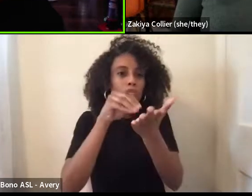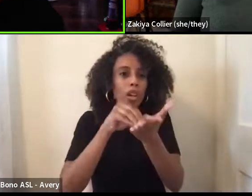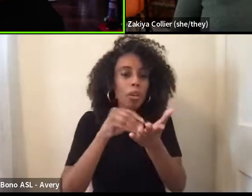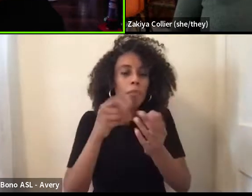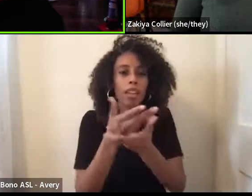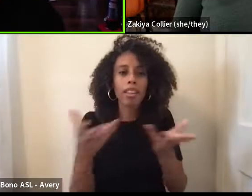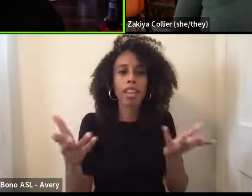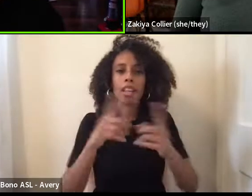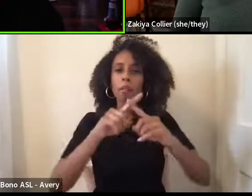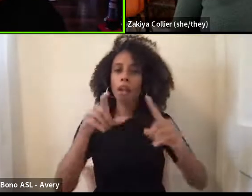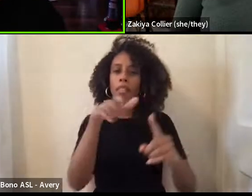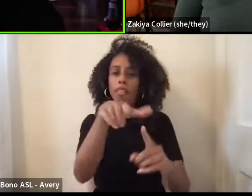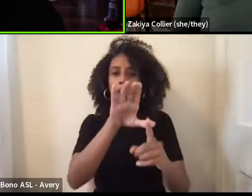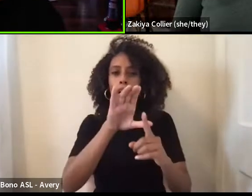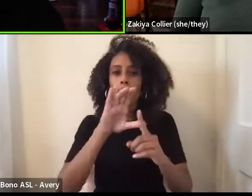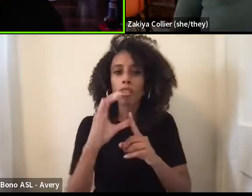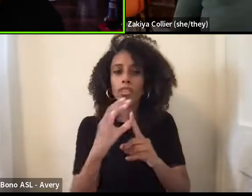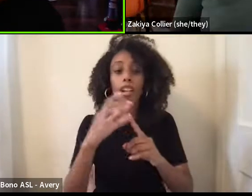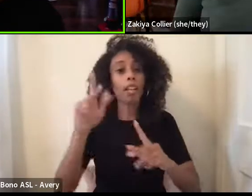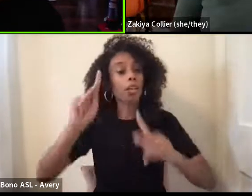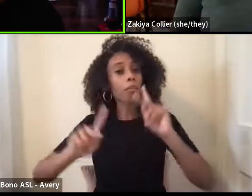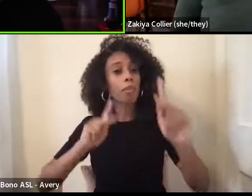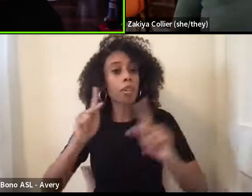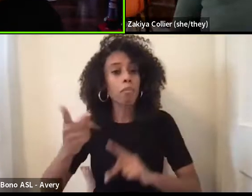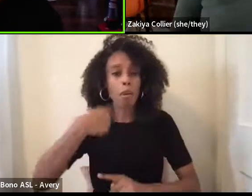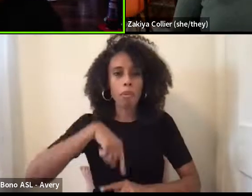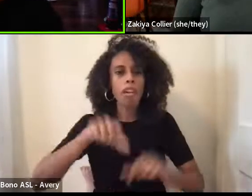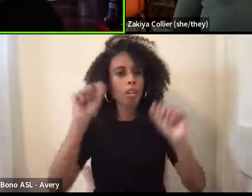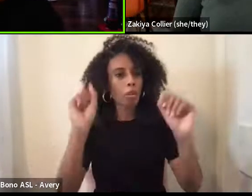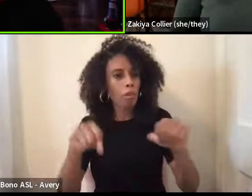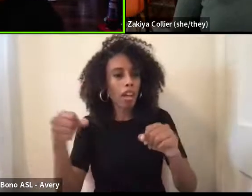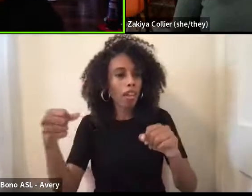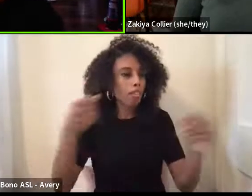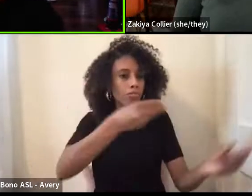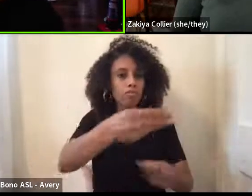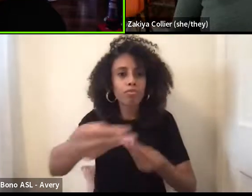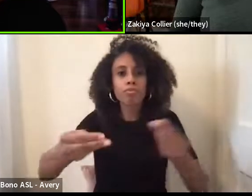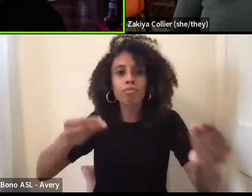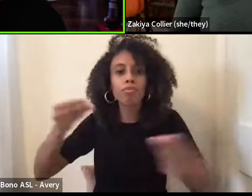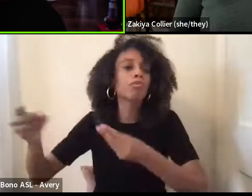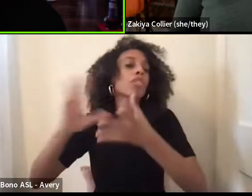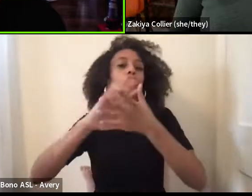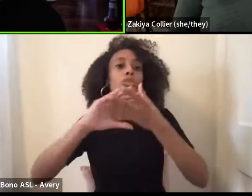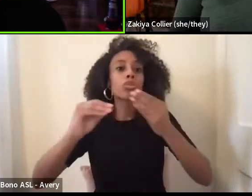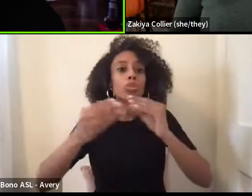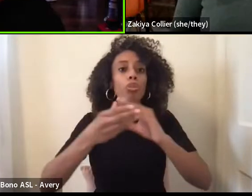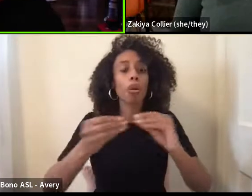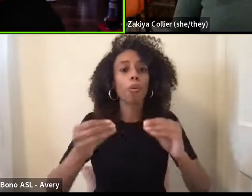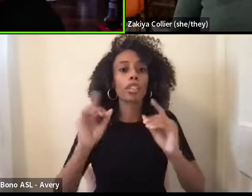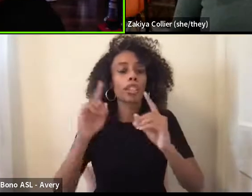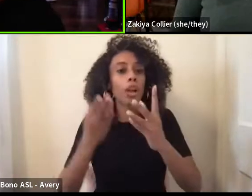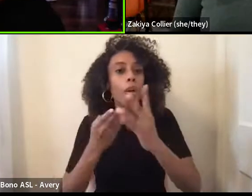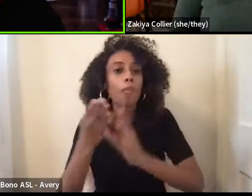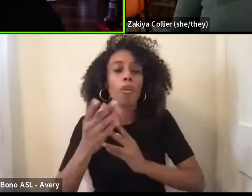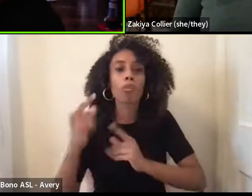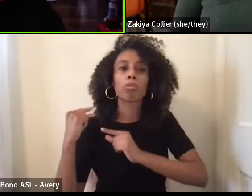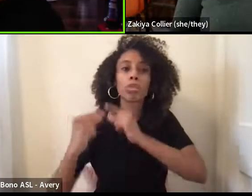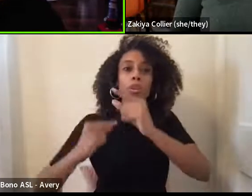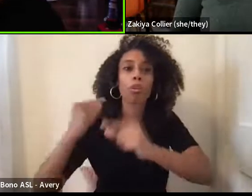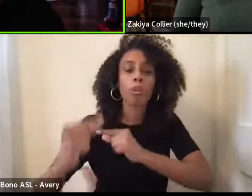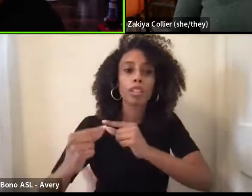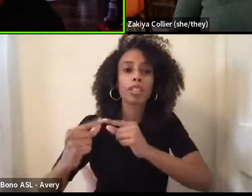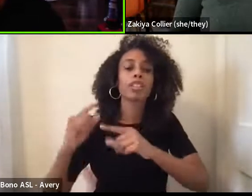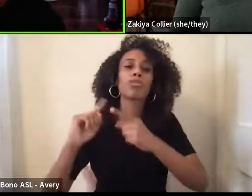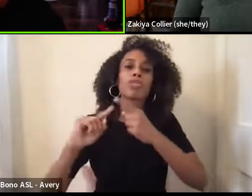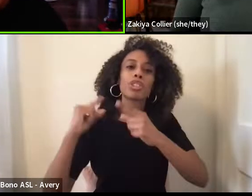culture, as a people, we were able to share stories that came through generation to generation. And now